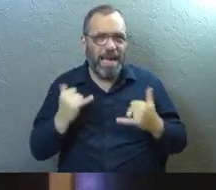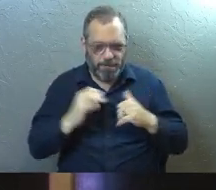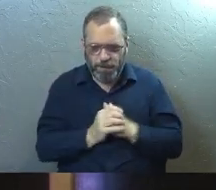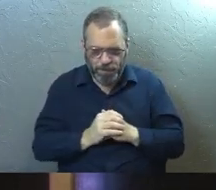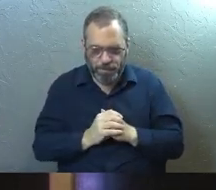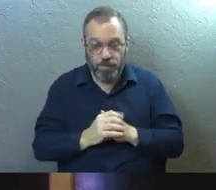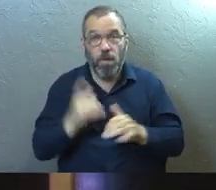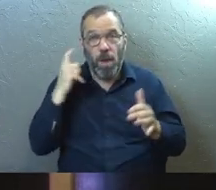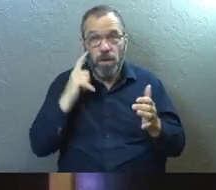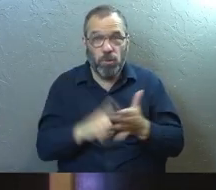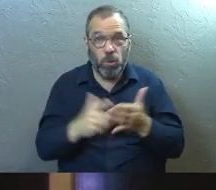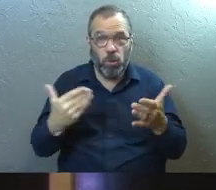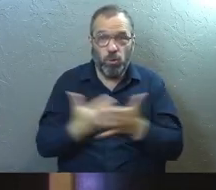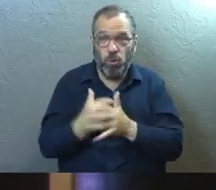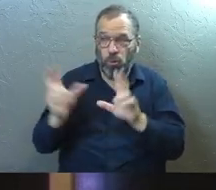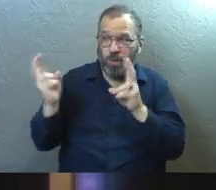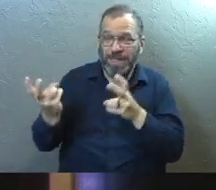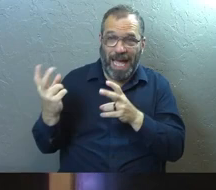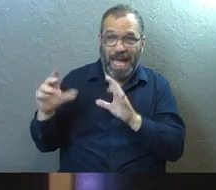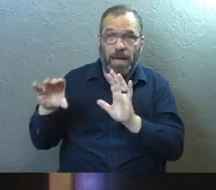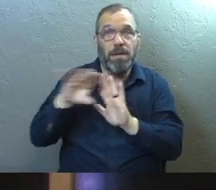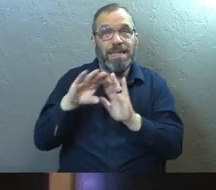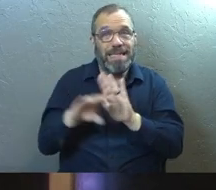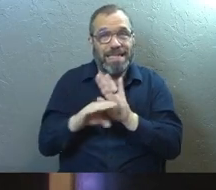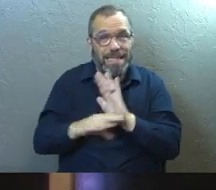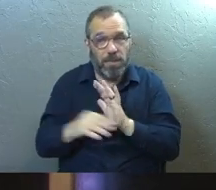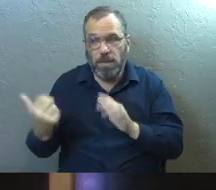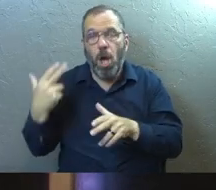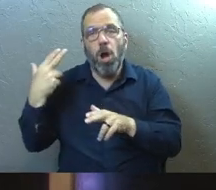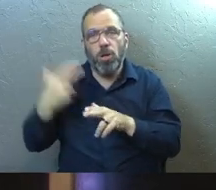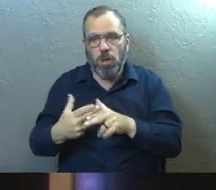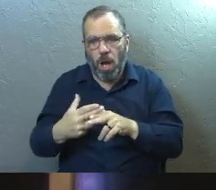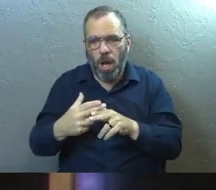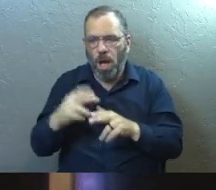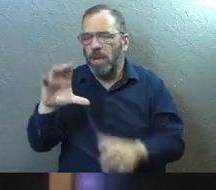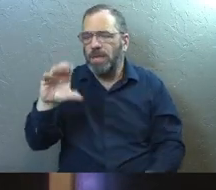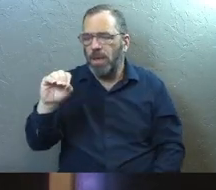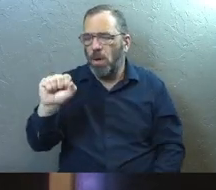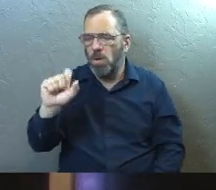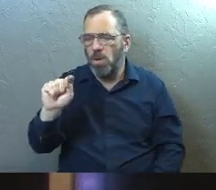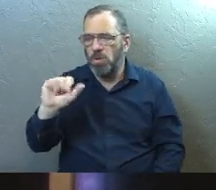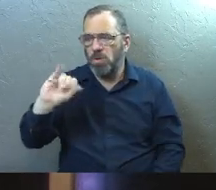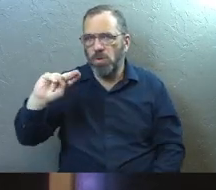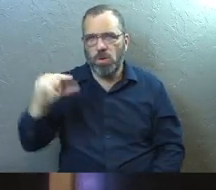You can see the new title of the series for the next three weeks is called Coasting.